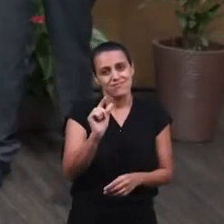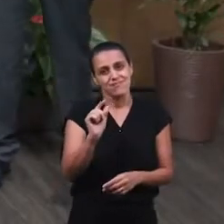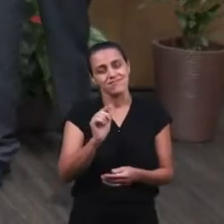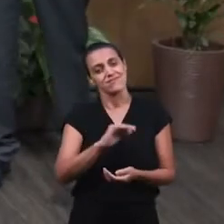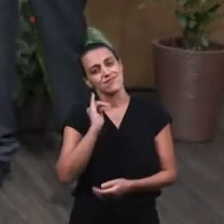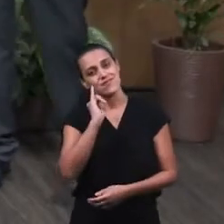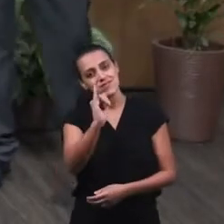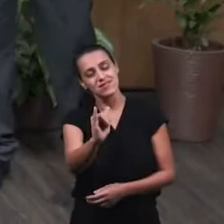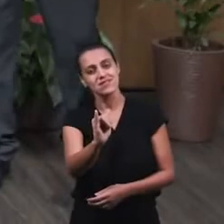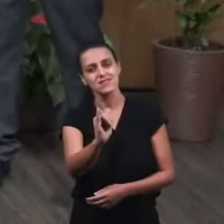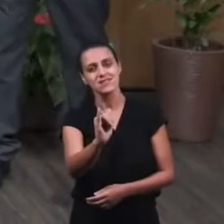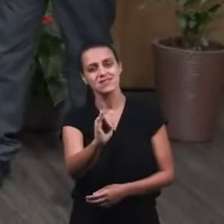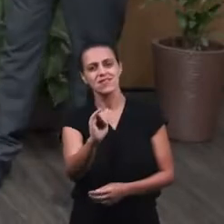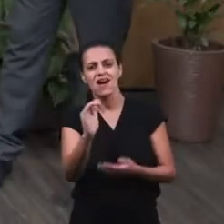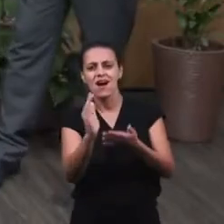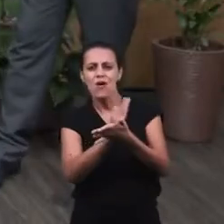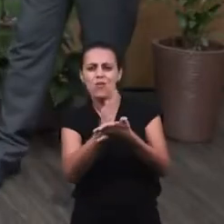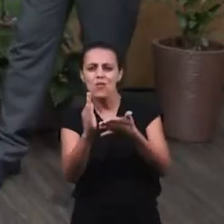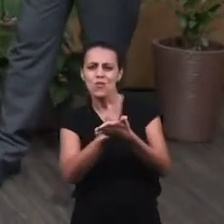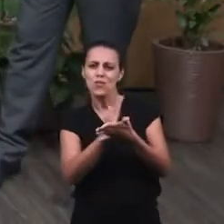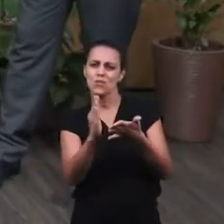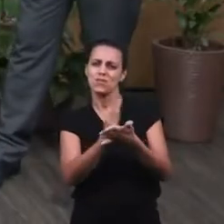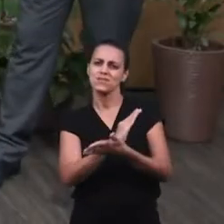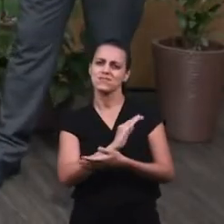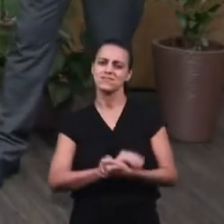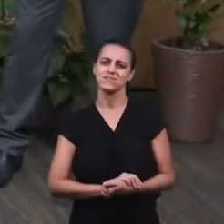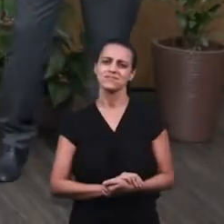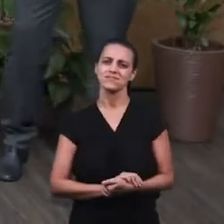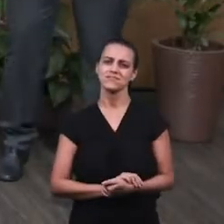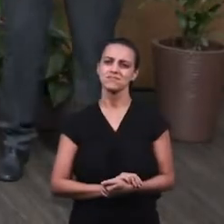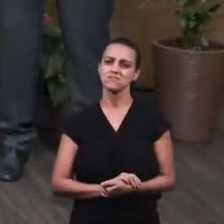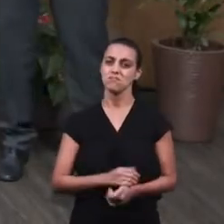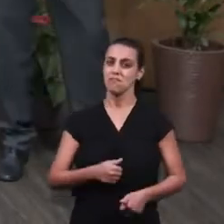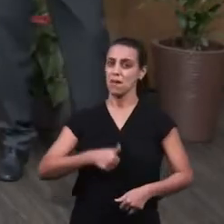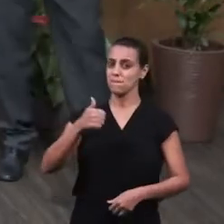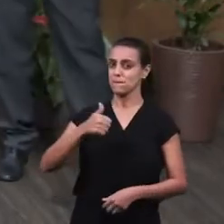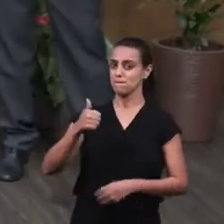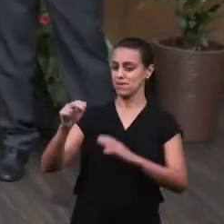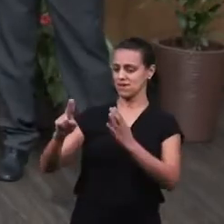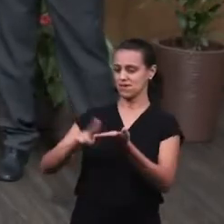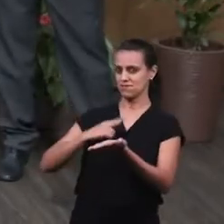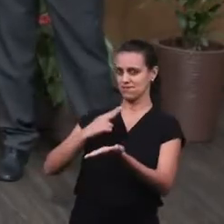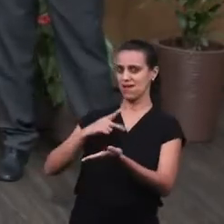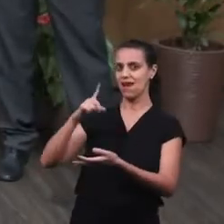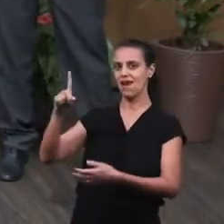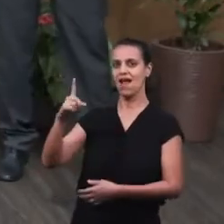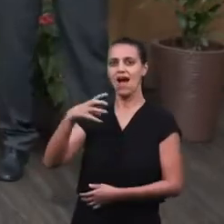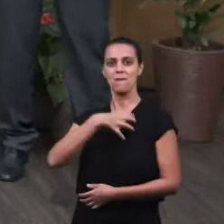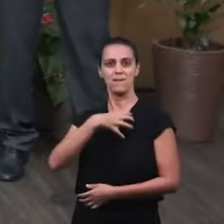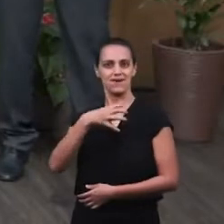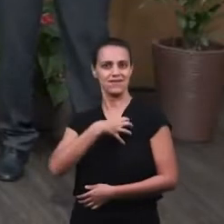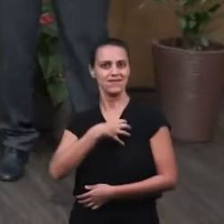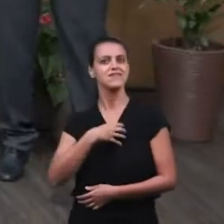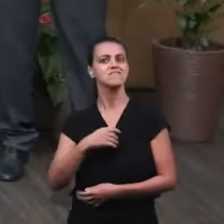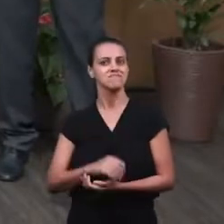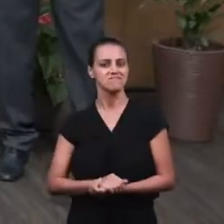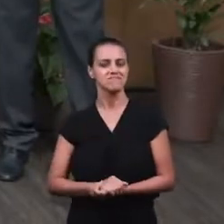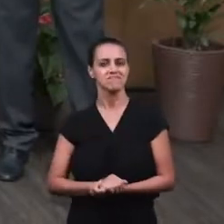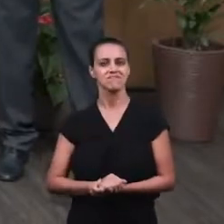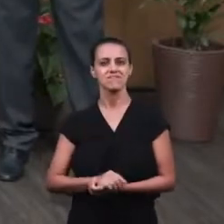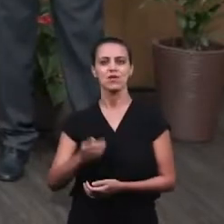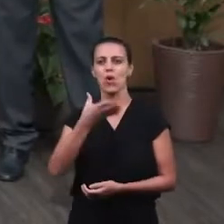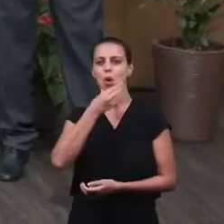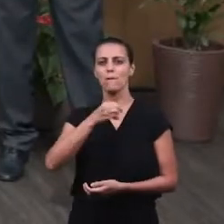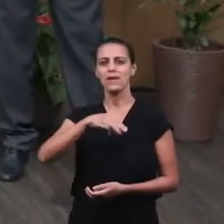we can only mention a few of them. The first one comes from Salvador, state of